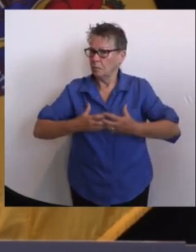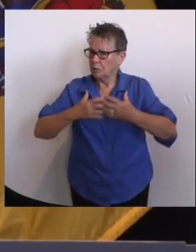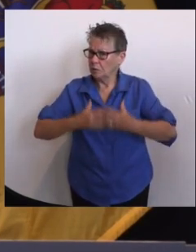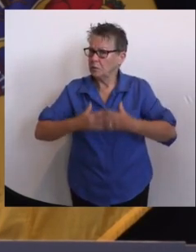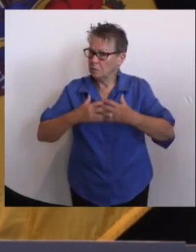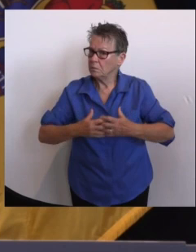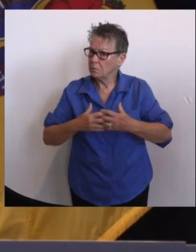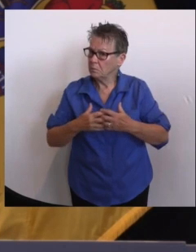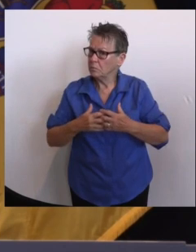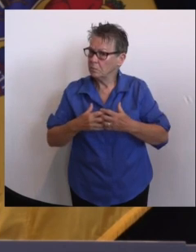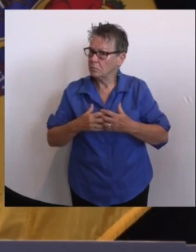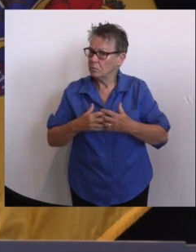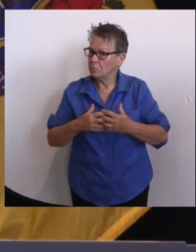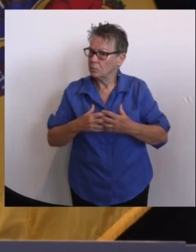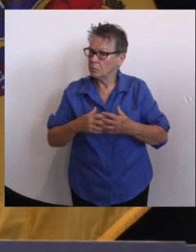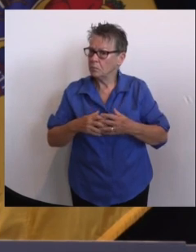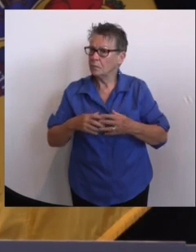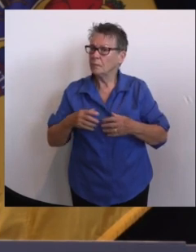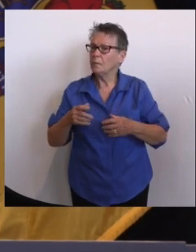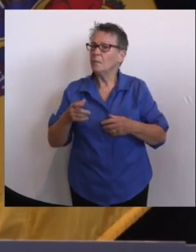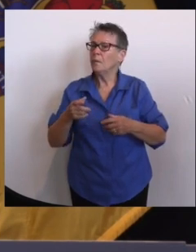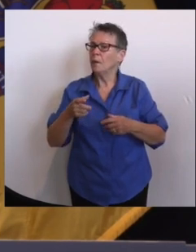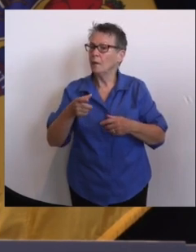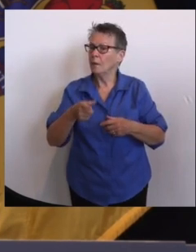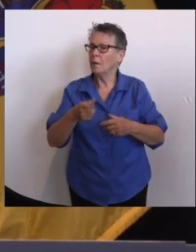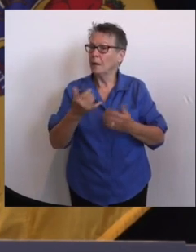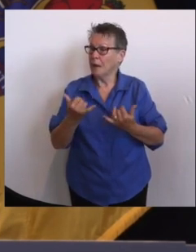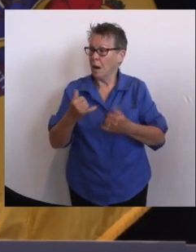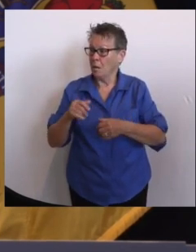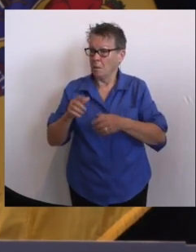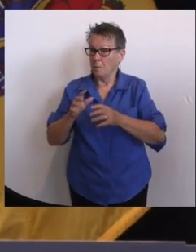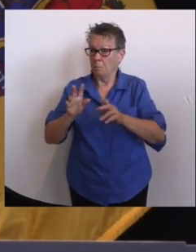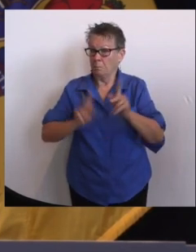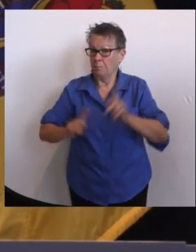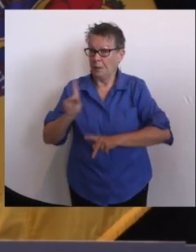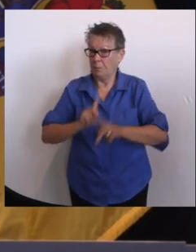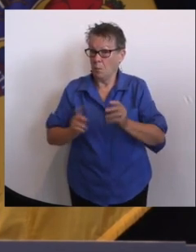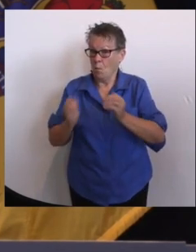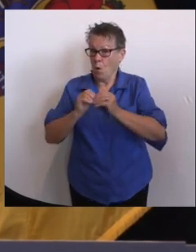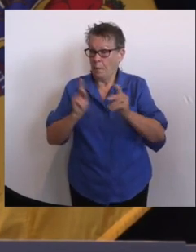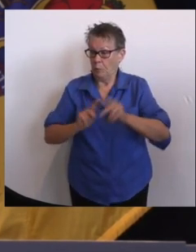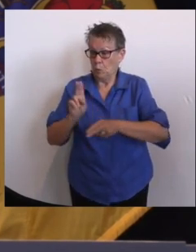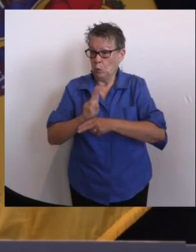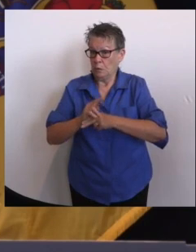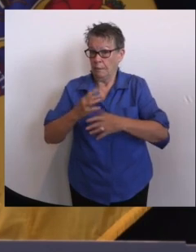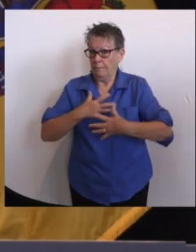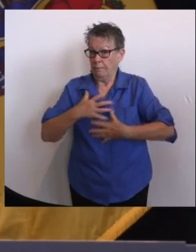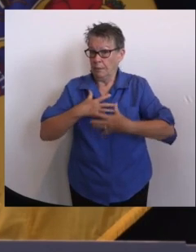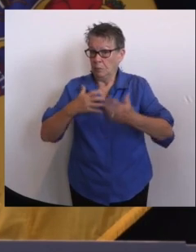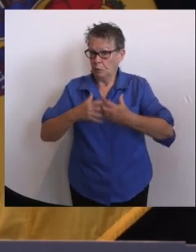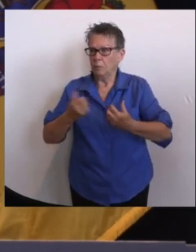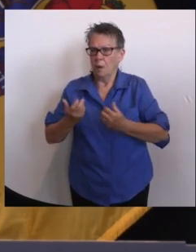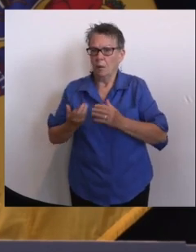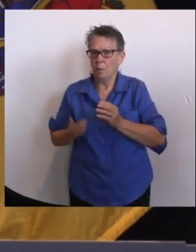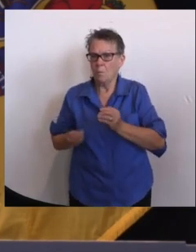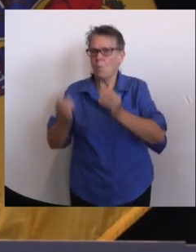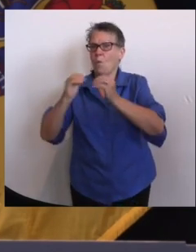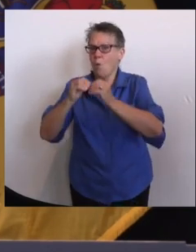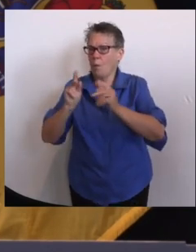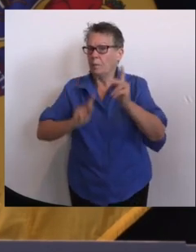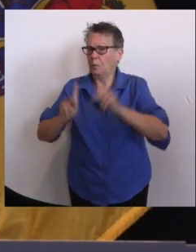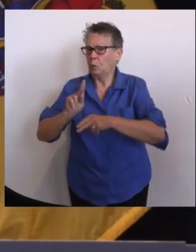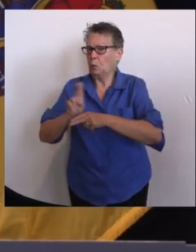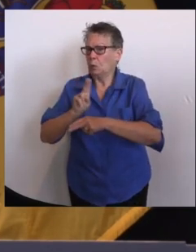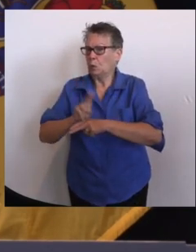111 to 131 over the past week. So it's up, which is not the direction we like, but that's not up. But